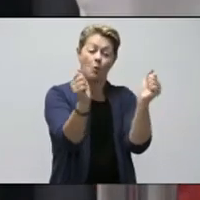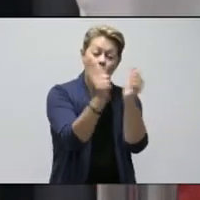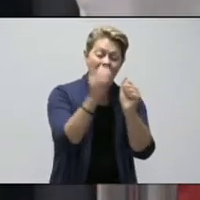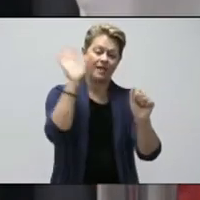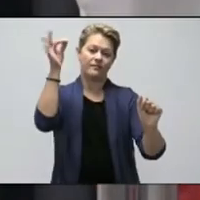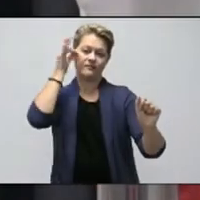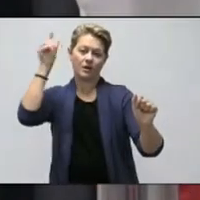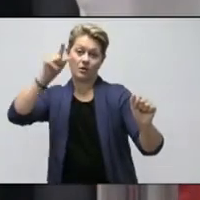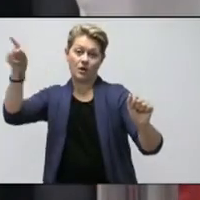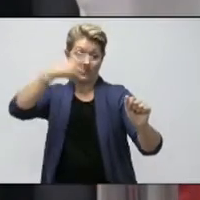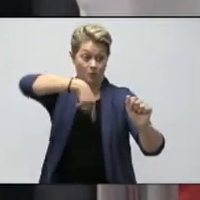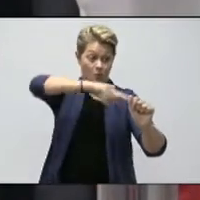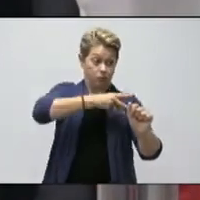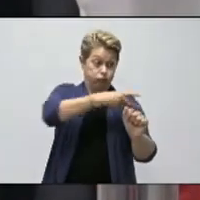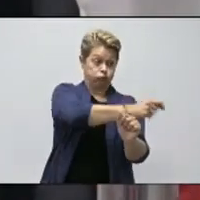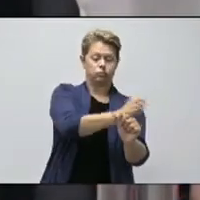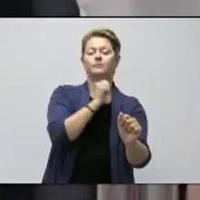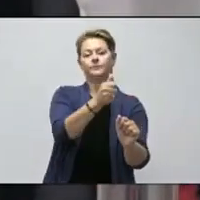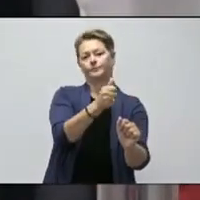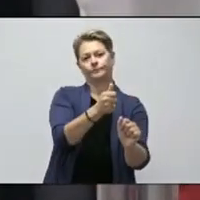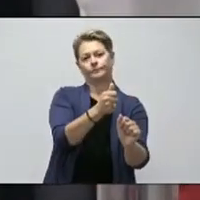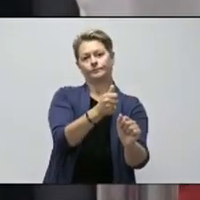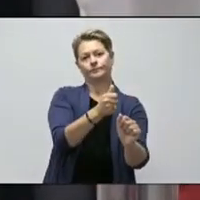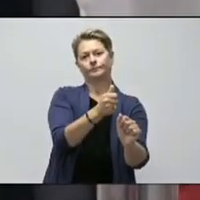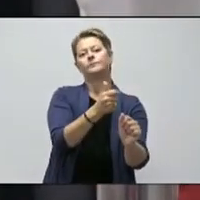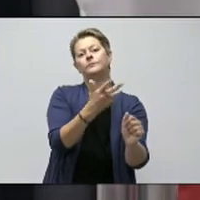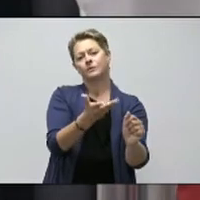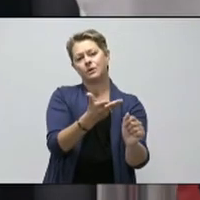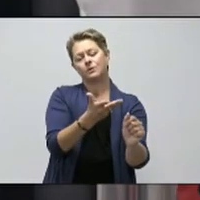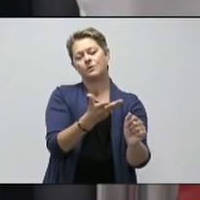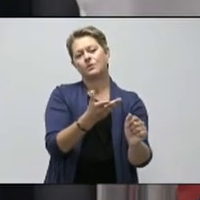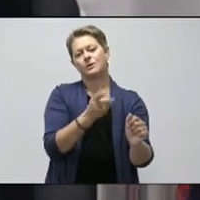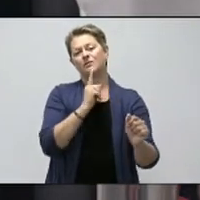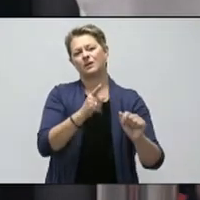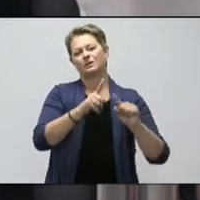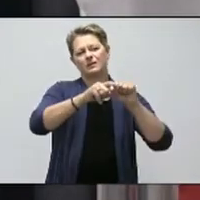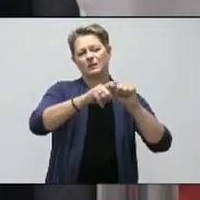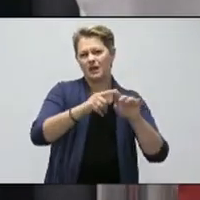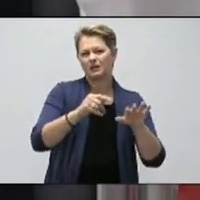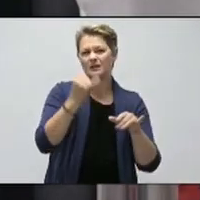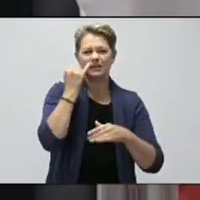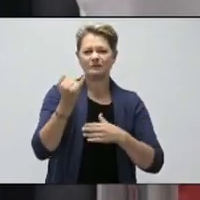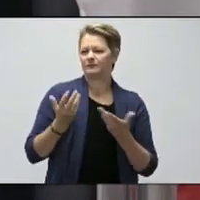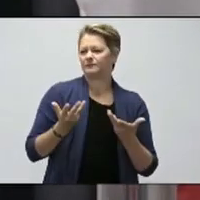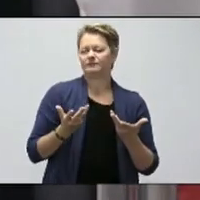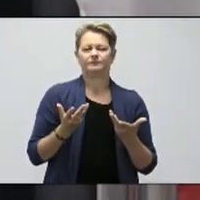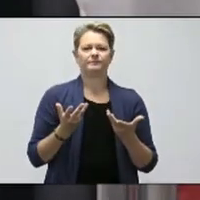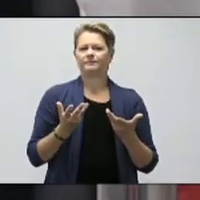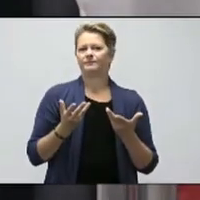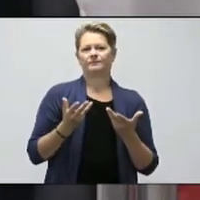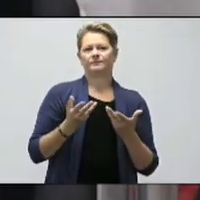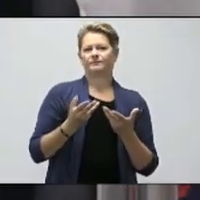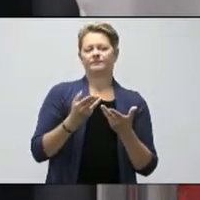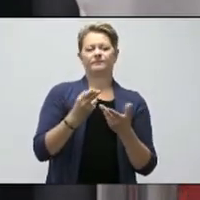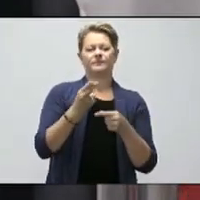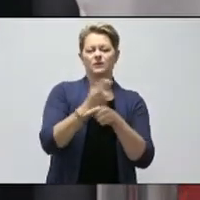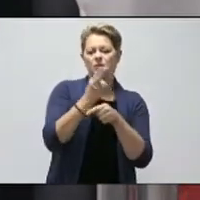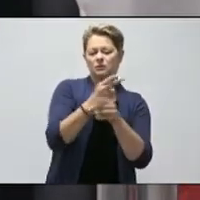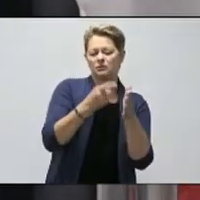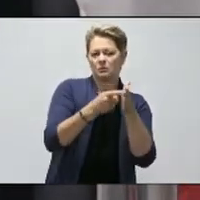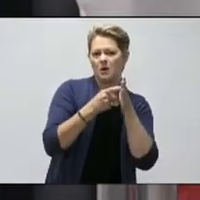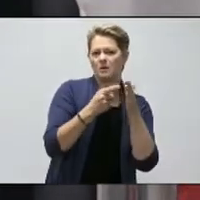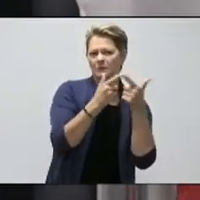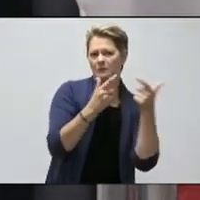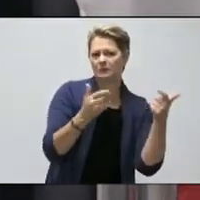I think part of that depends on what happens with the, you know, if we need the app, if there's usage requirements, if